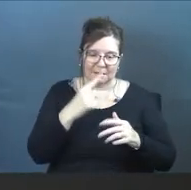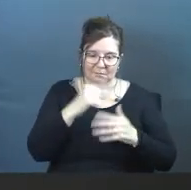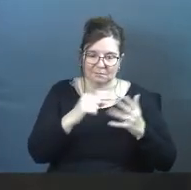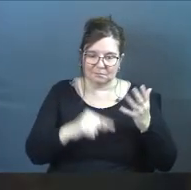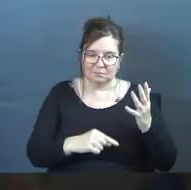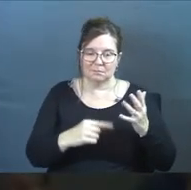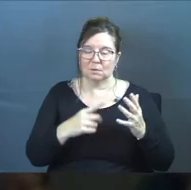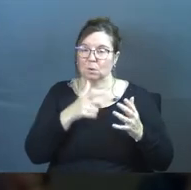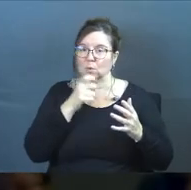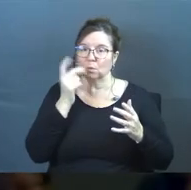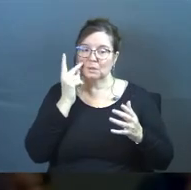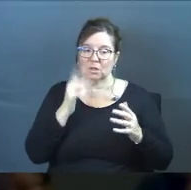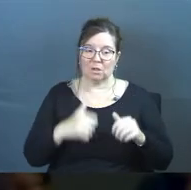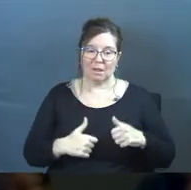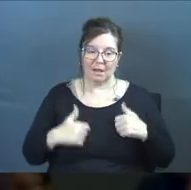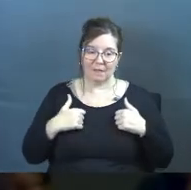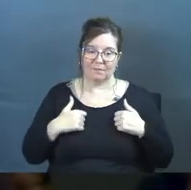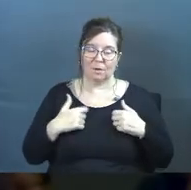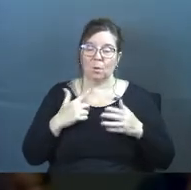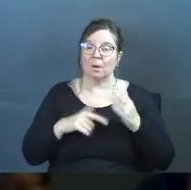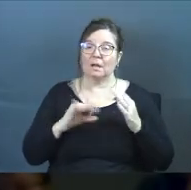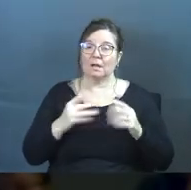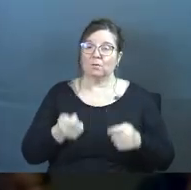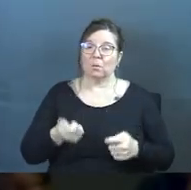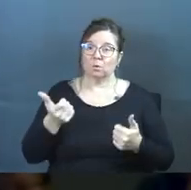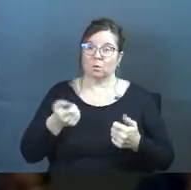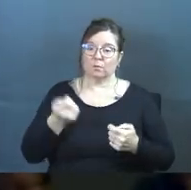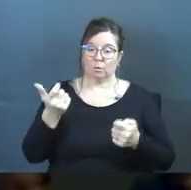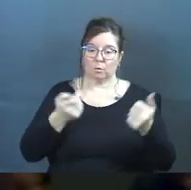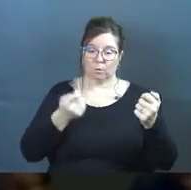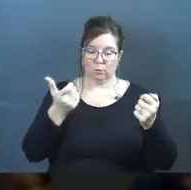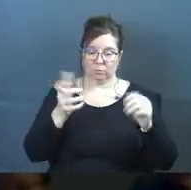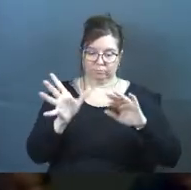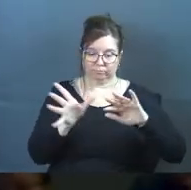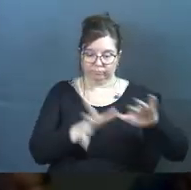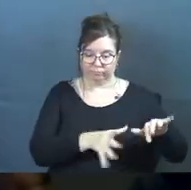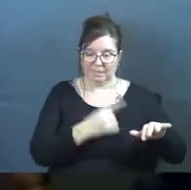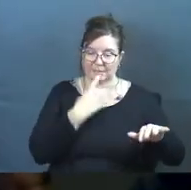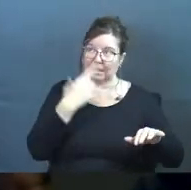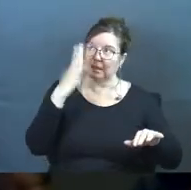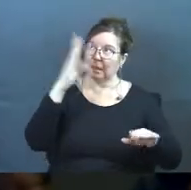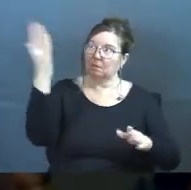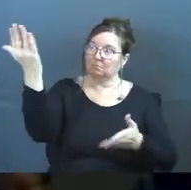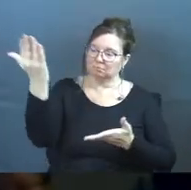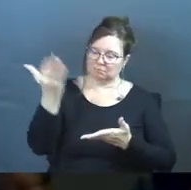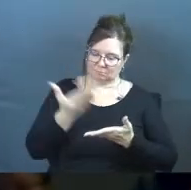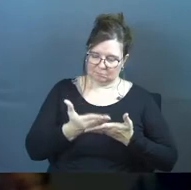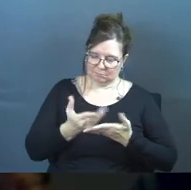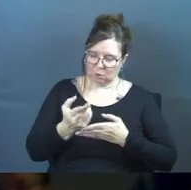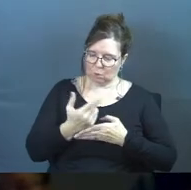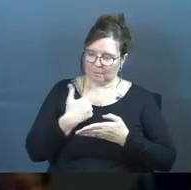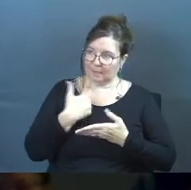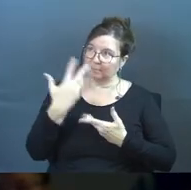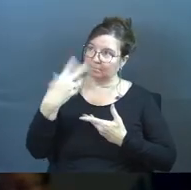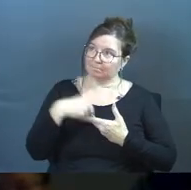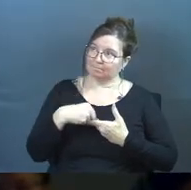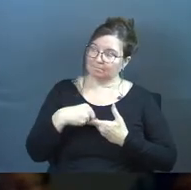in your life? What if we remove those filters and say, God, use me.